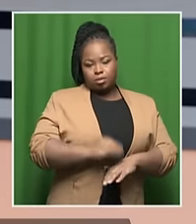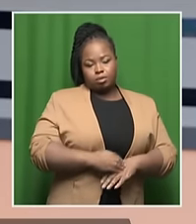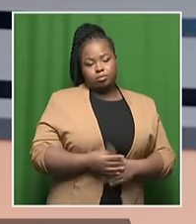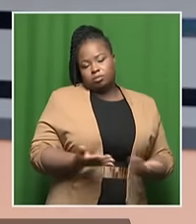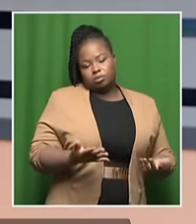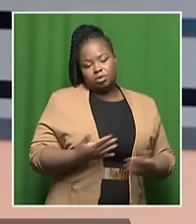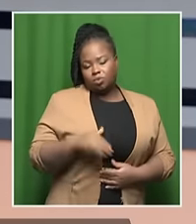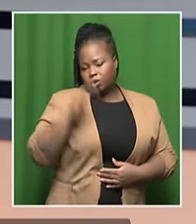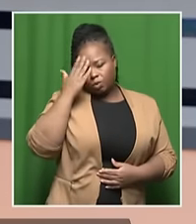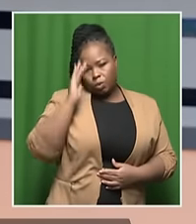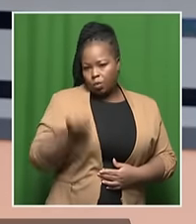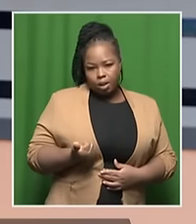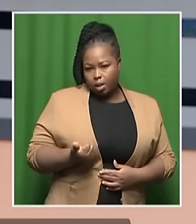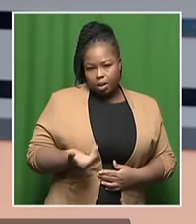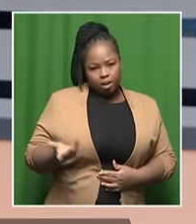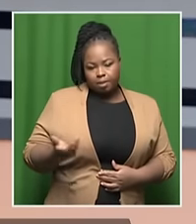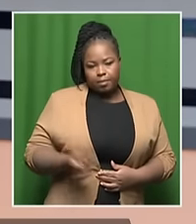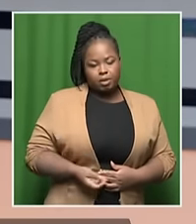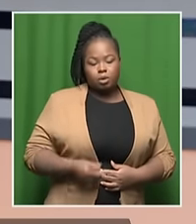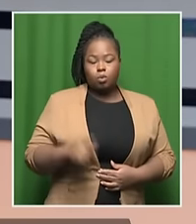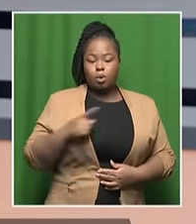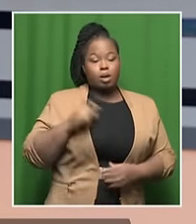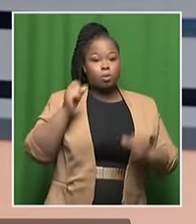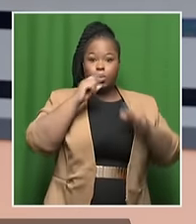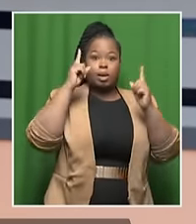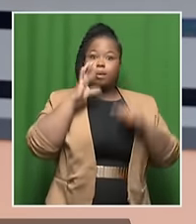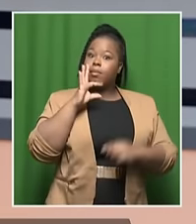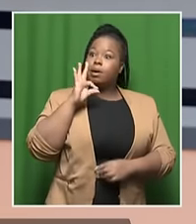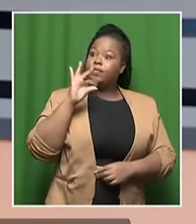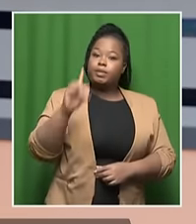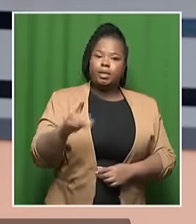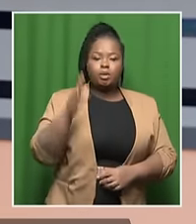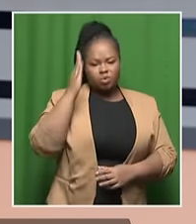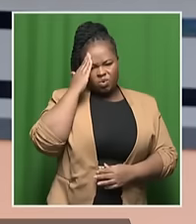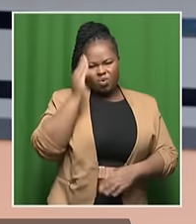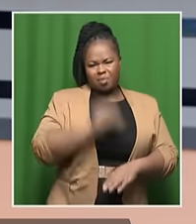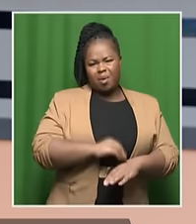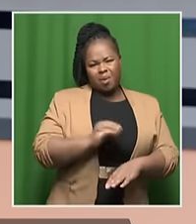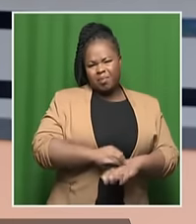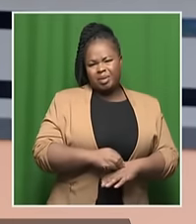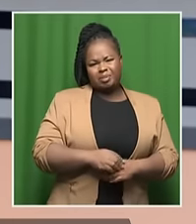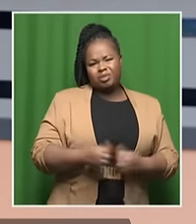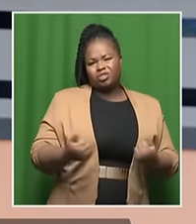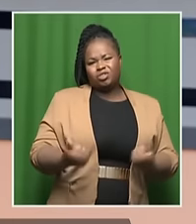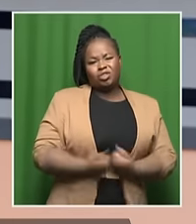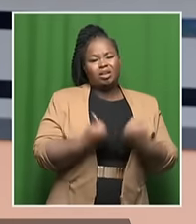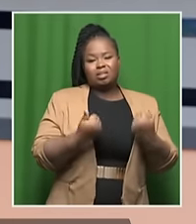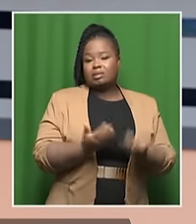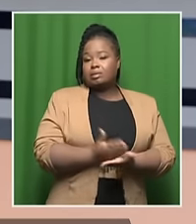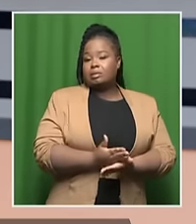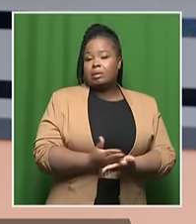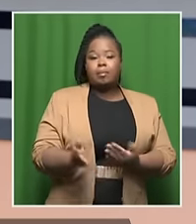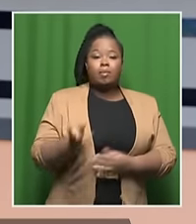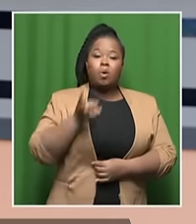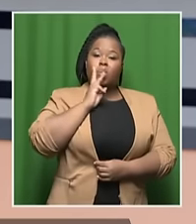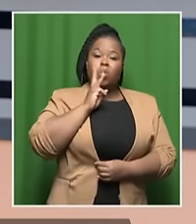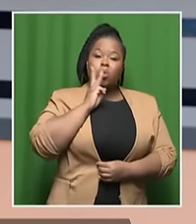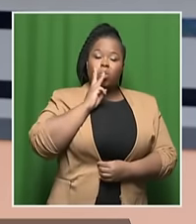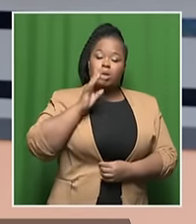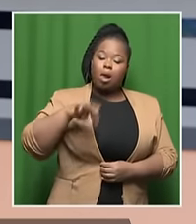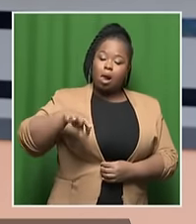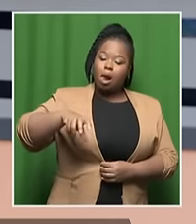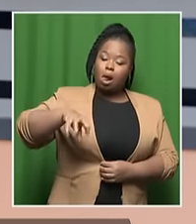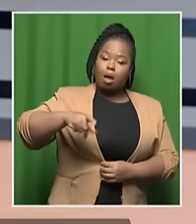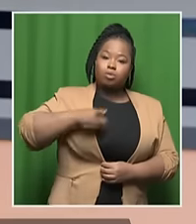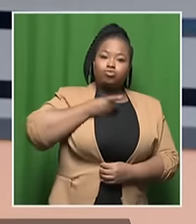surprise. We know we are here. In fact, we wake up to the reality every single day, many to not having water coming out of taps.